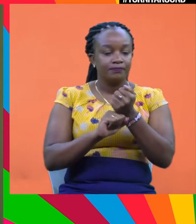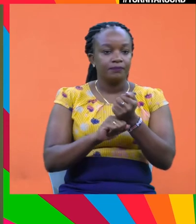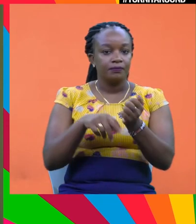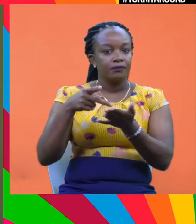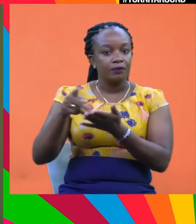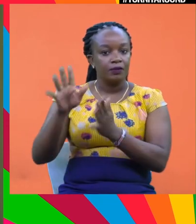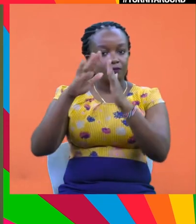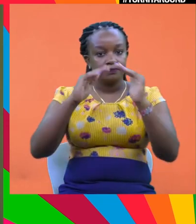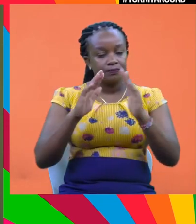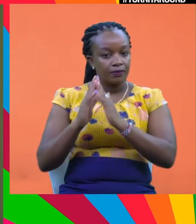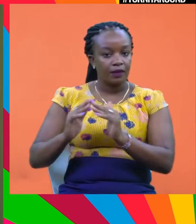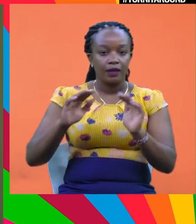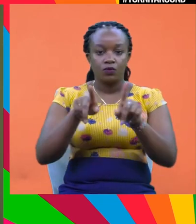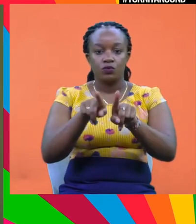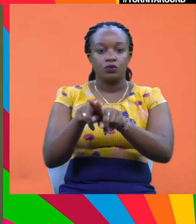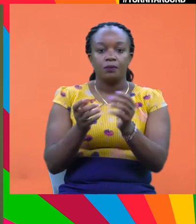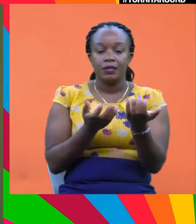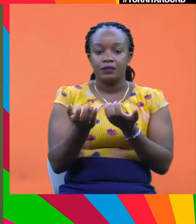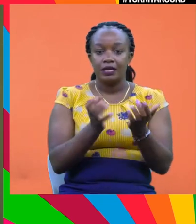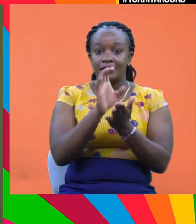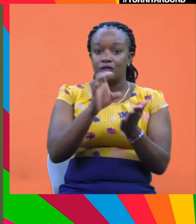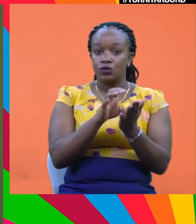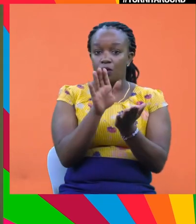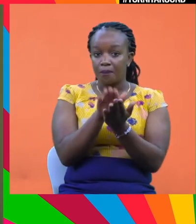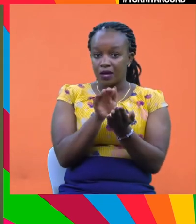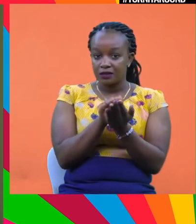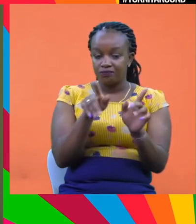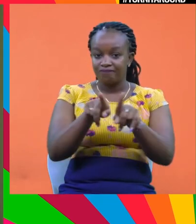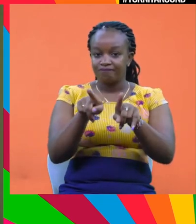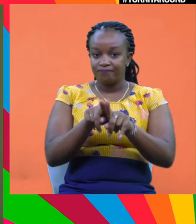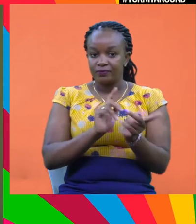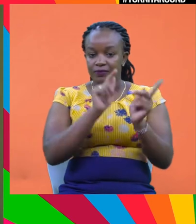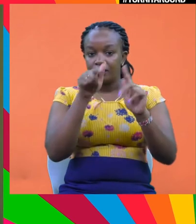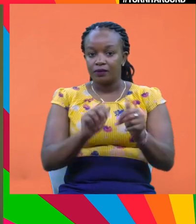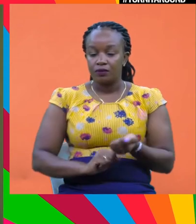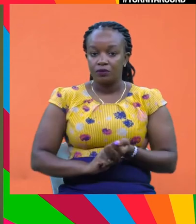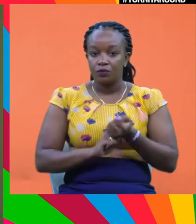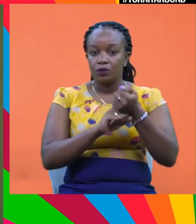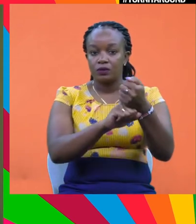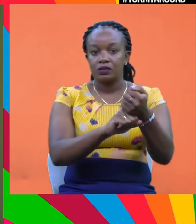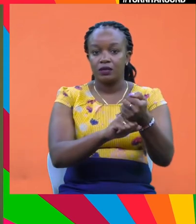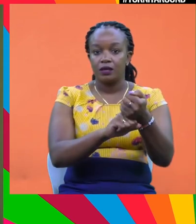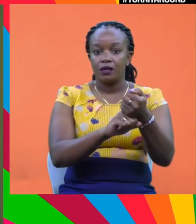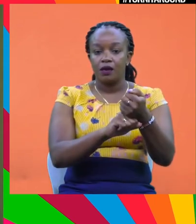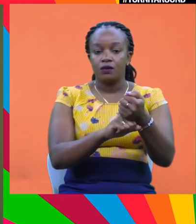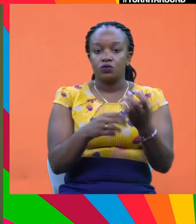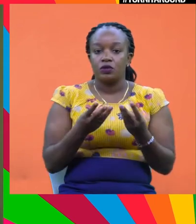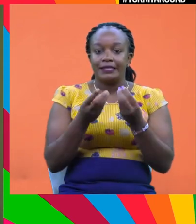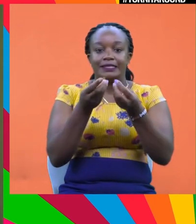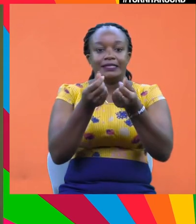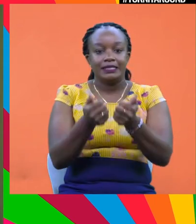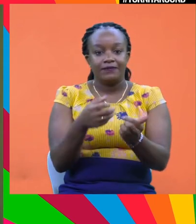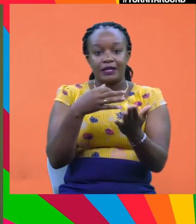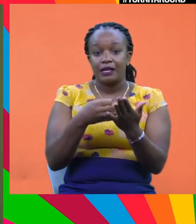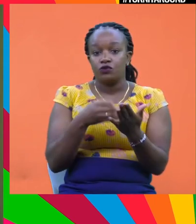households, and help for businesses. Central banks also stepped in, providing monetary support and liquidity to ease